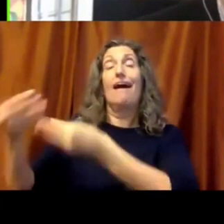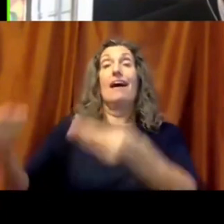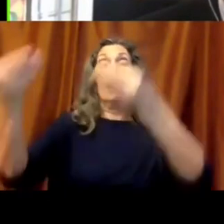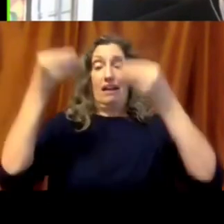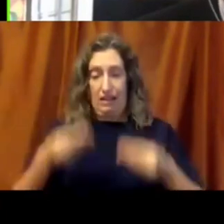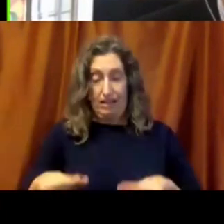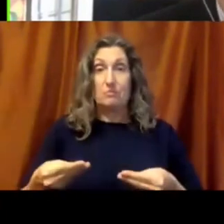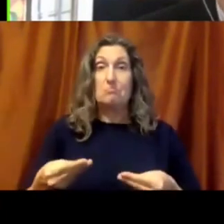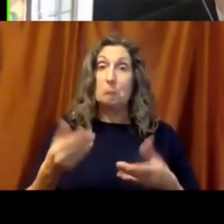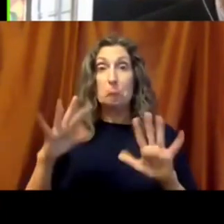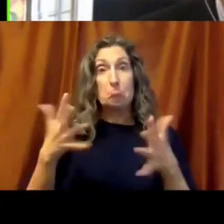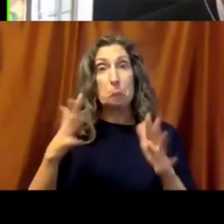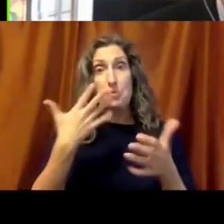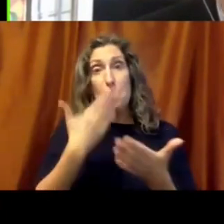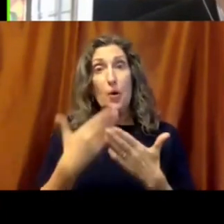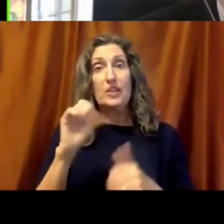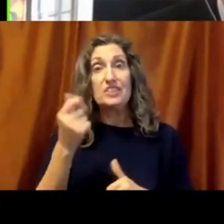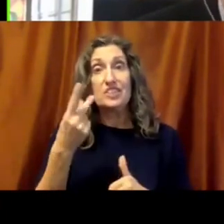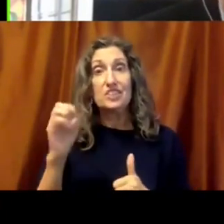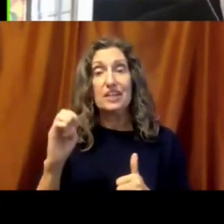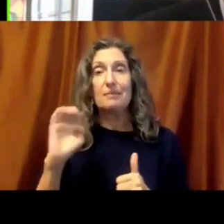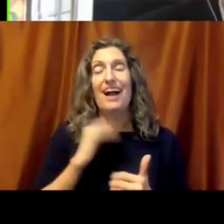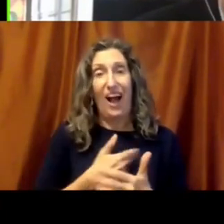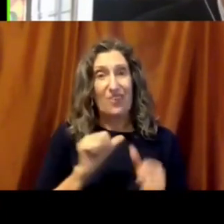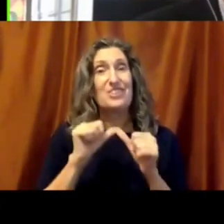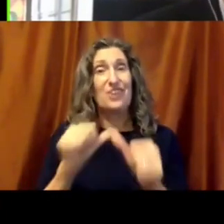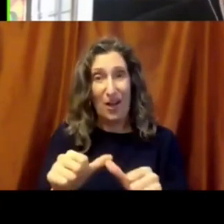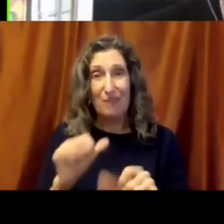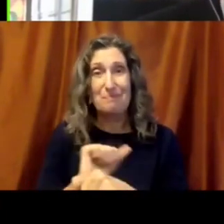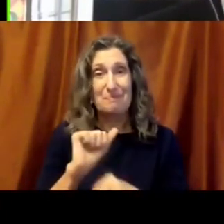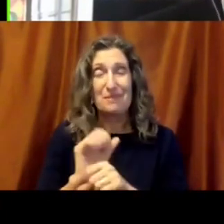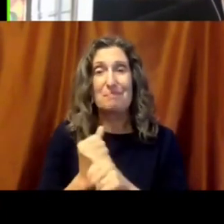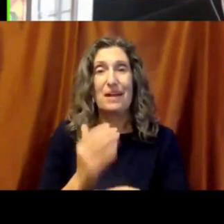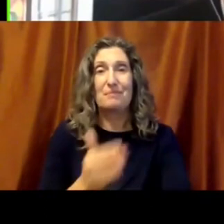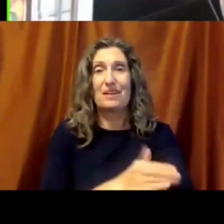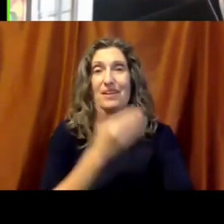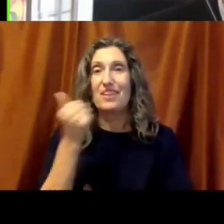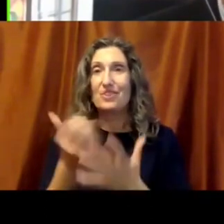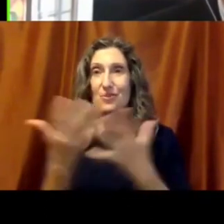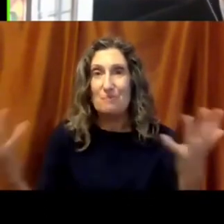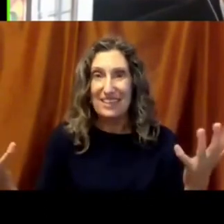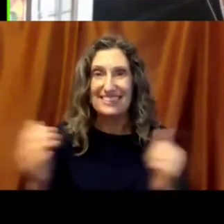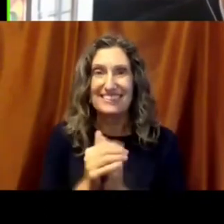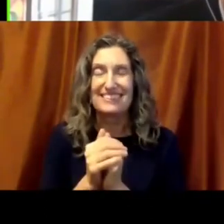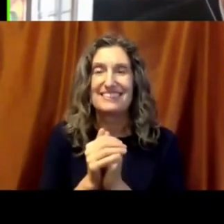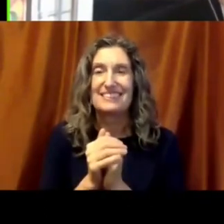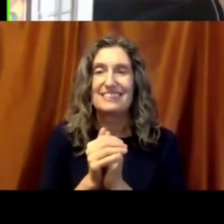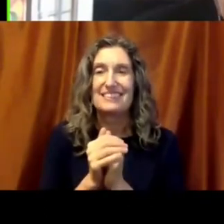disgrace shape. And our job is to keep making it better. Thank you so much. And